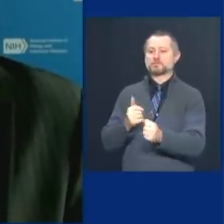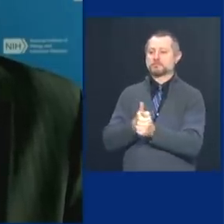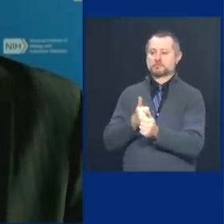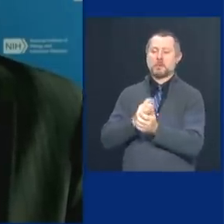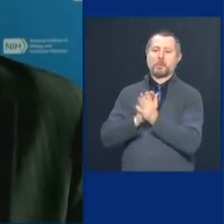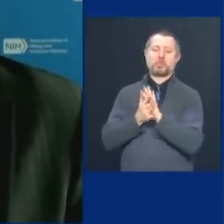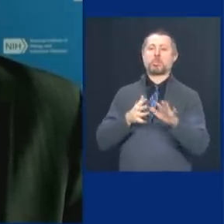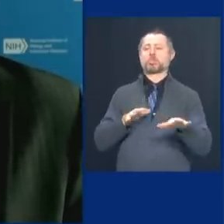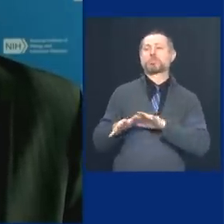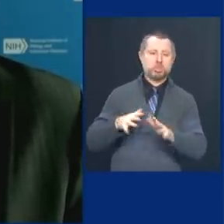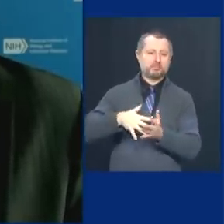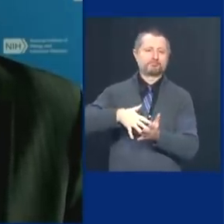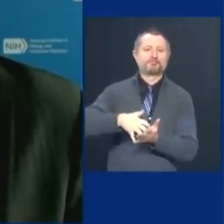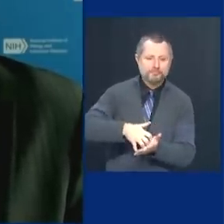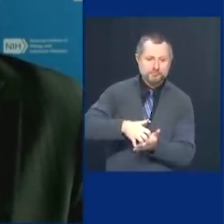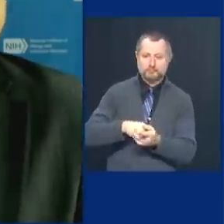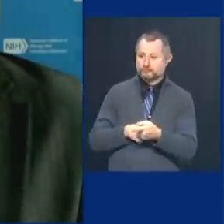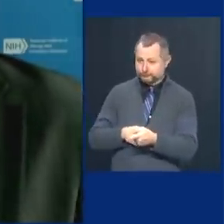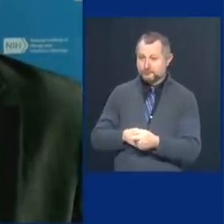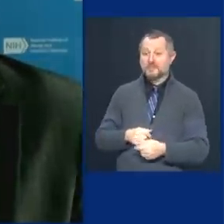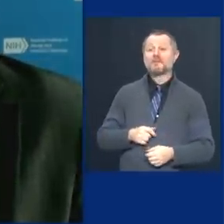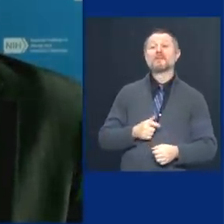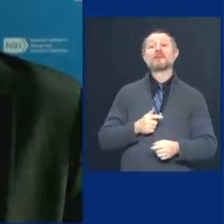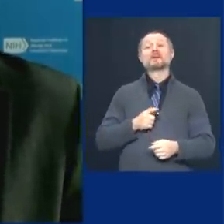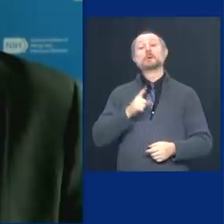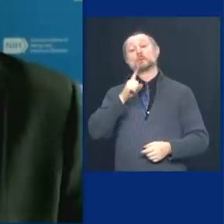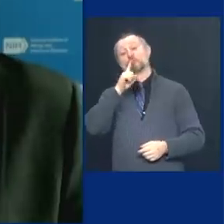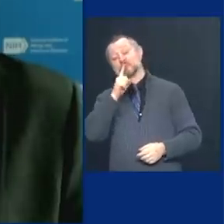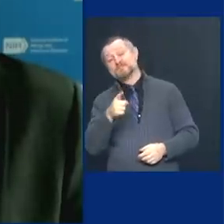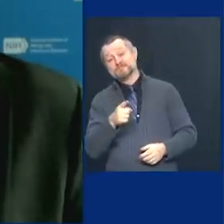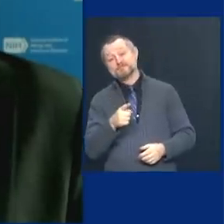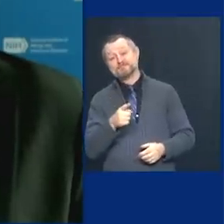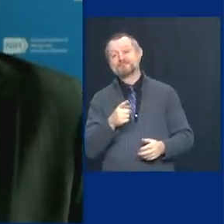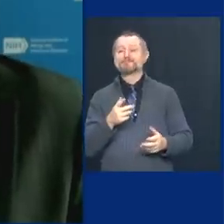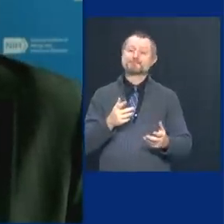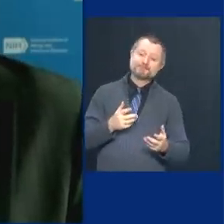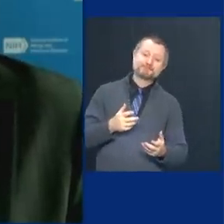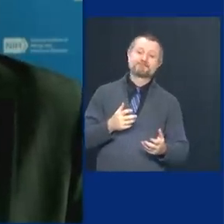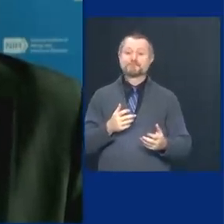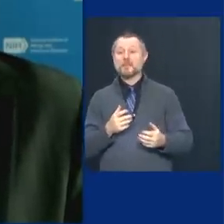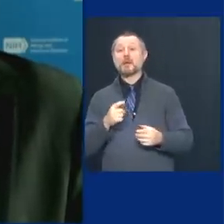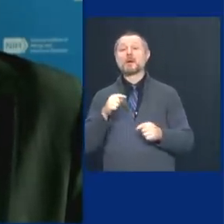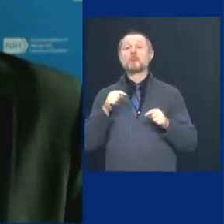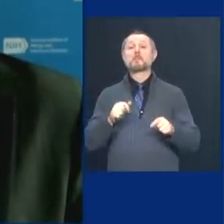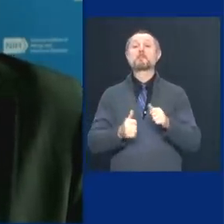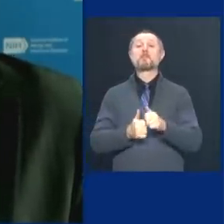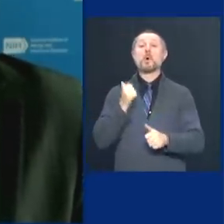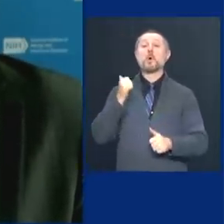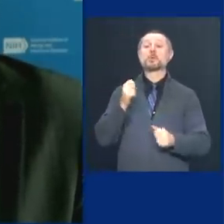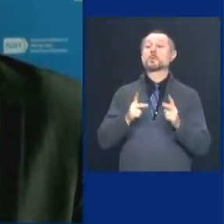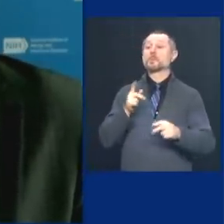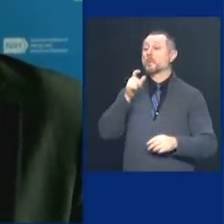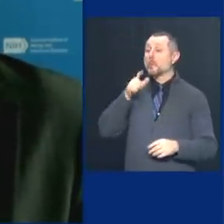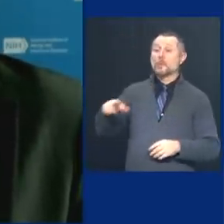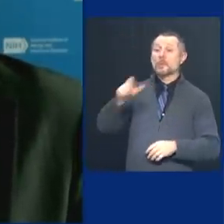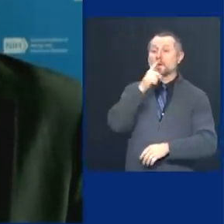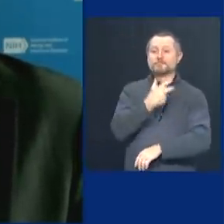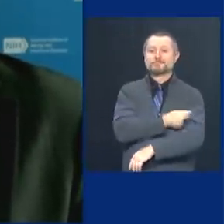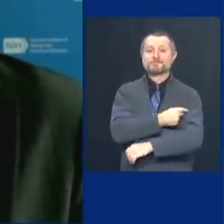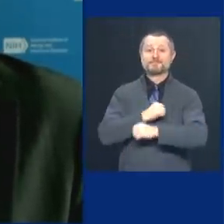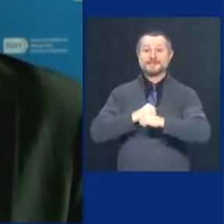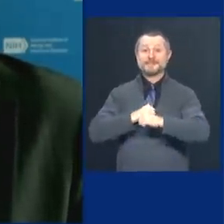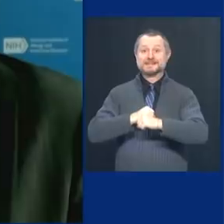almost metaphorically, if you think the virus is looking for some victims, when most of the people are protected, the virus has a hard time